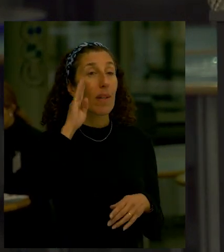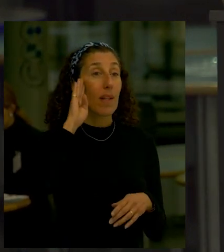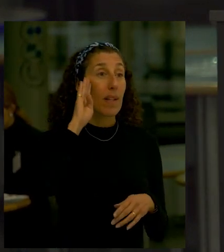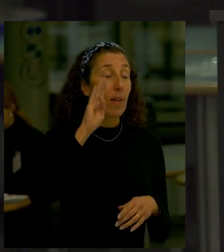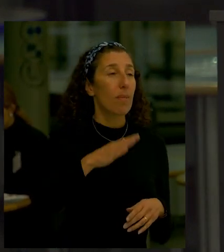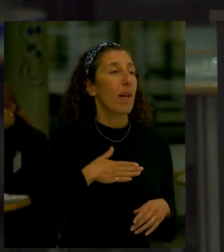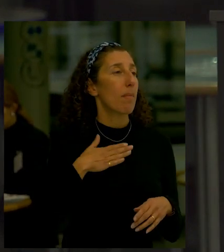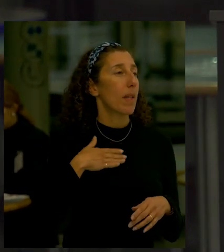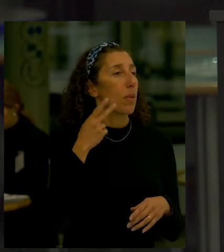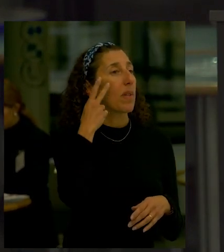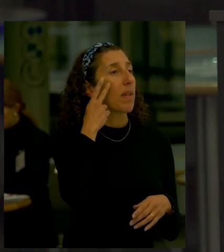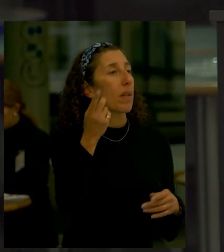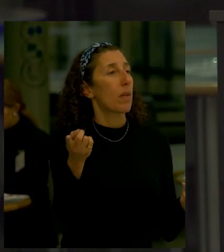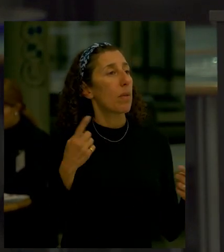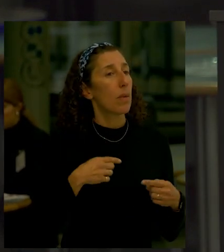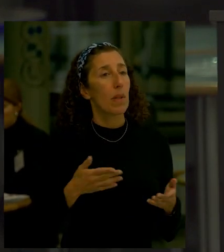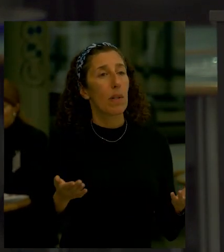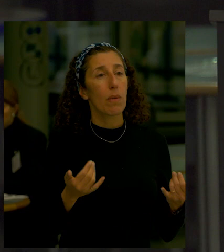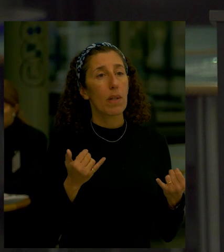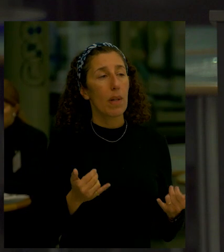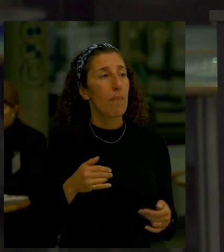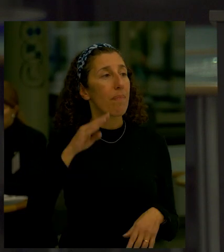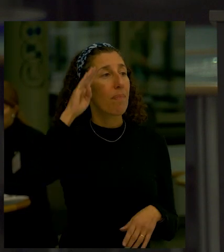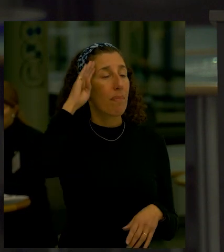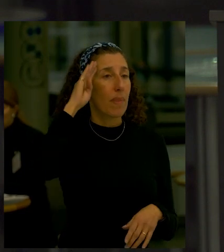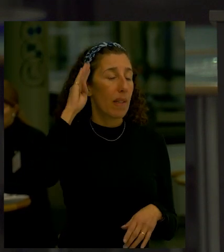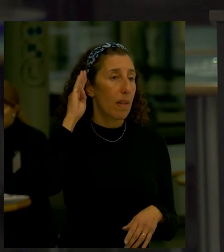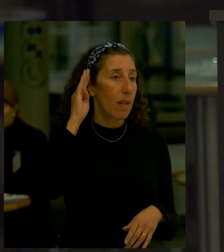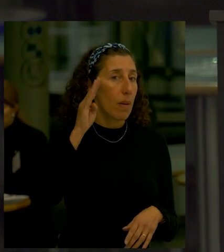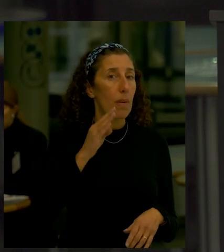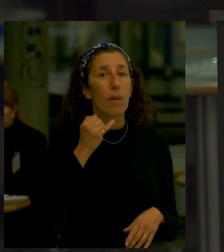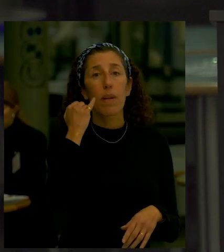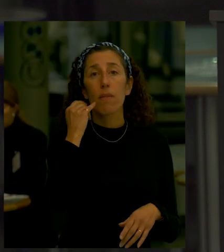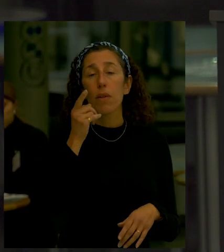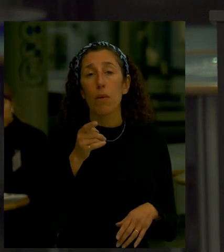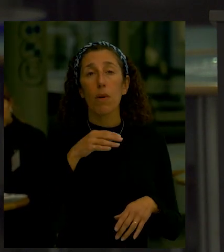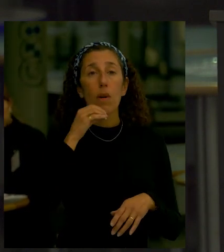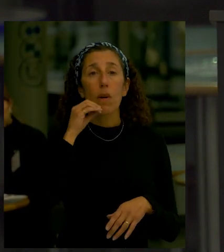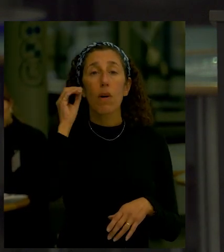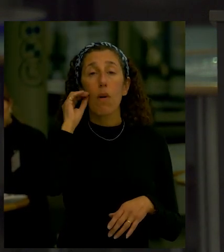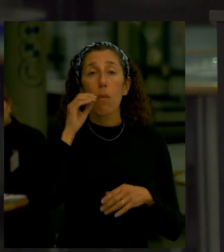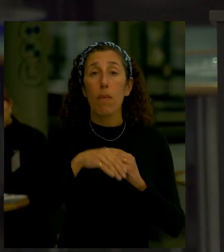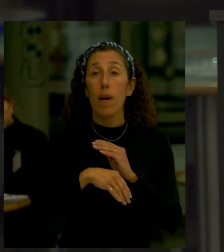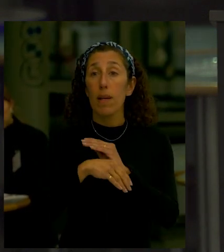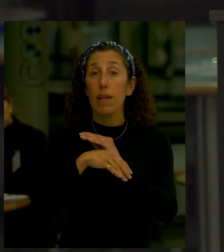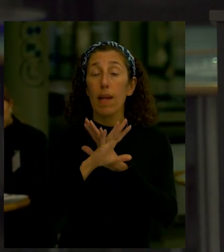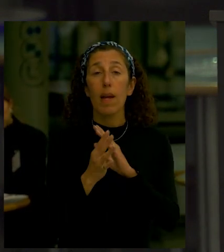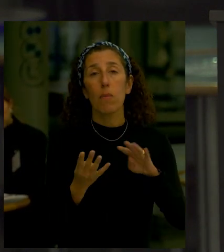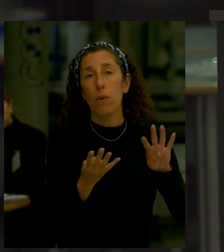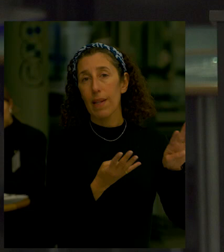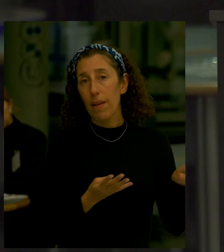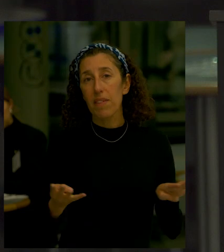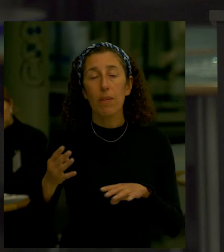I'm glad to see everyone here tonight and and I want to say hello to everybody who is joining us online we are live streaming as well